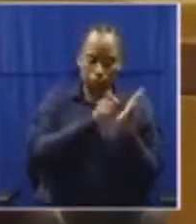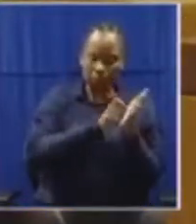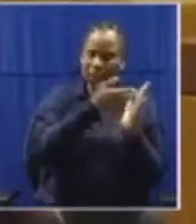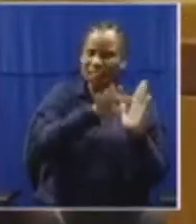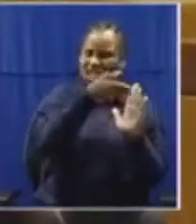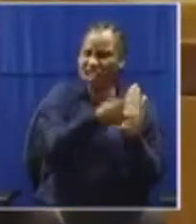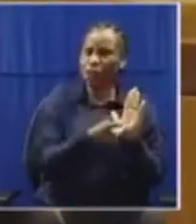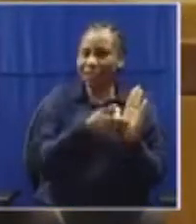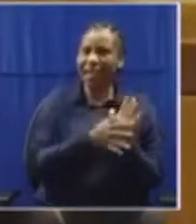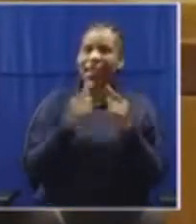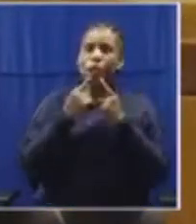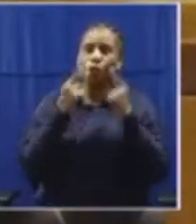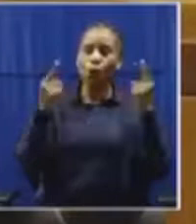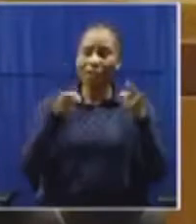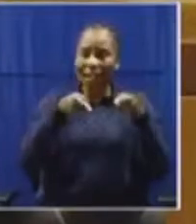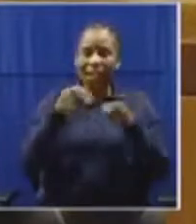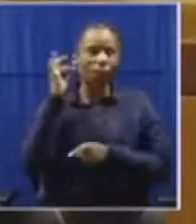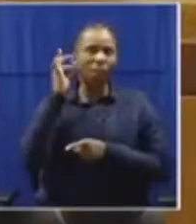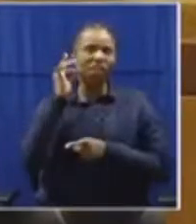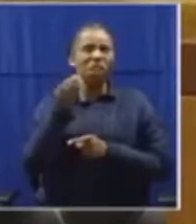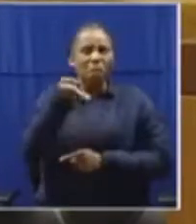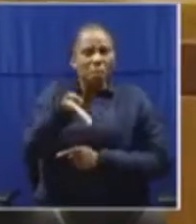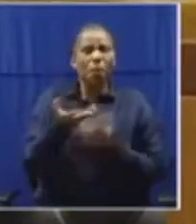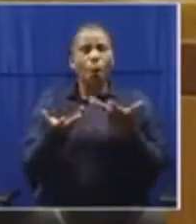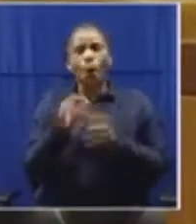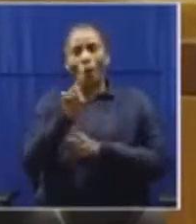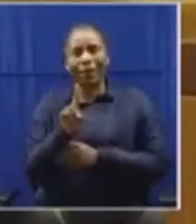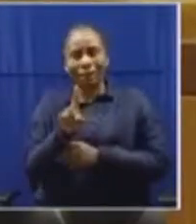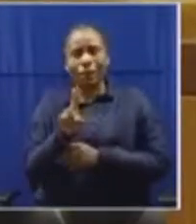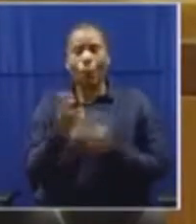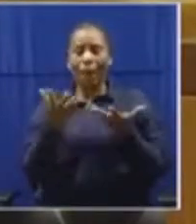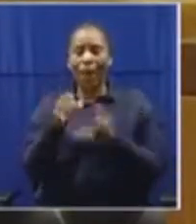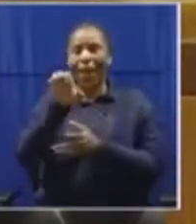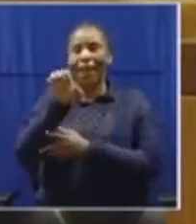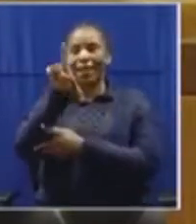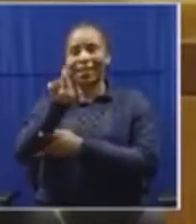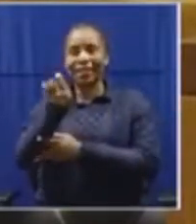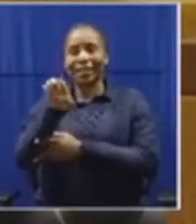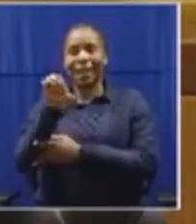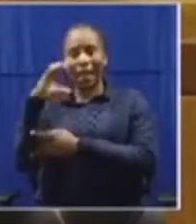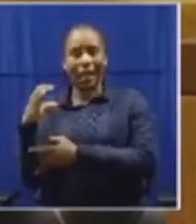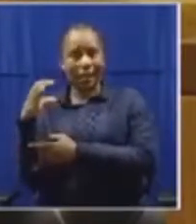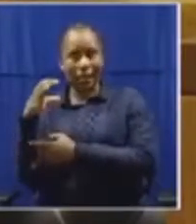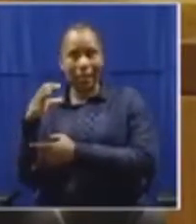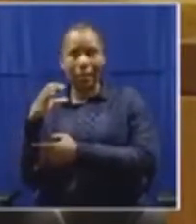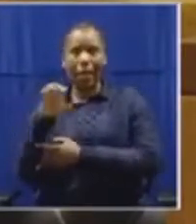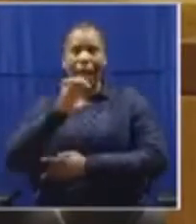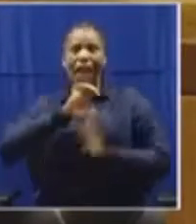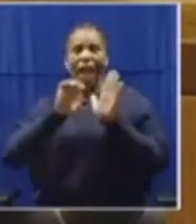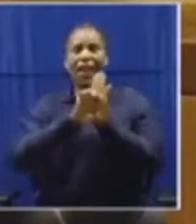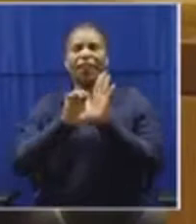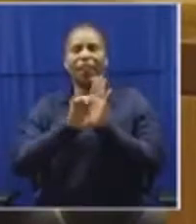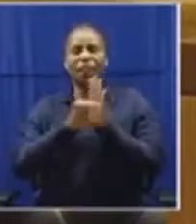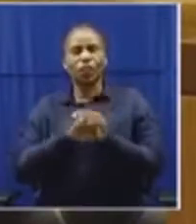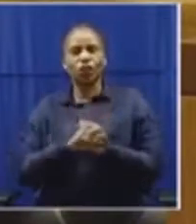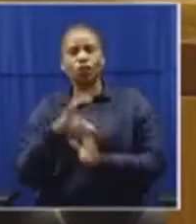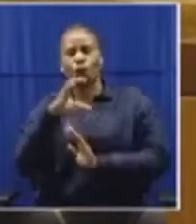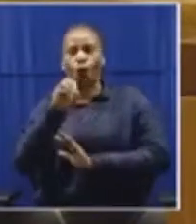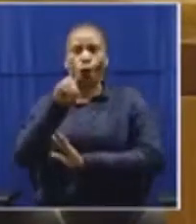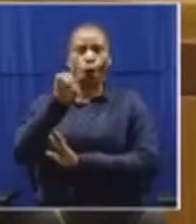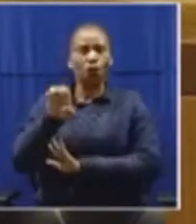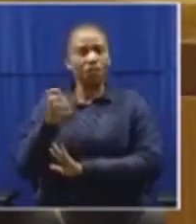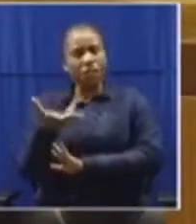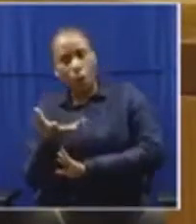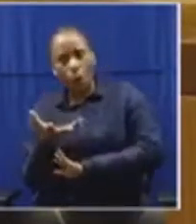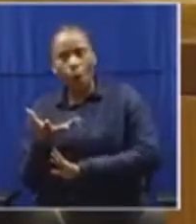in the Executive Ethics Code or in the Code of Ethical Conduct and Disclosure of